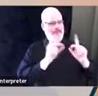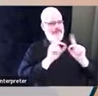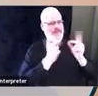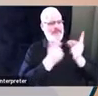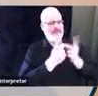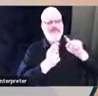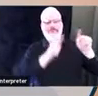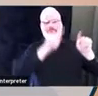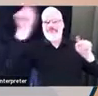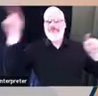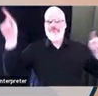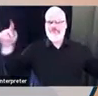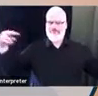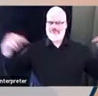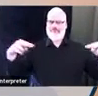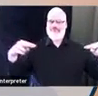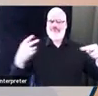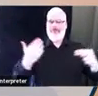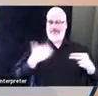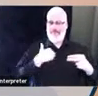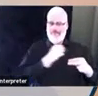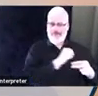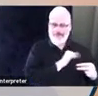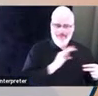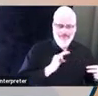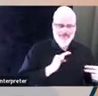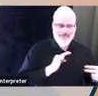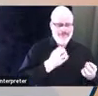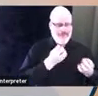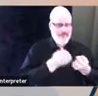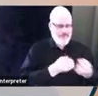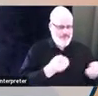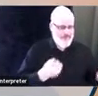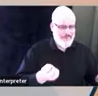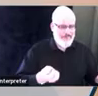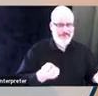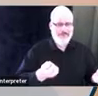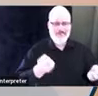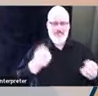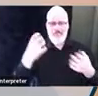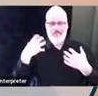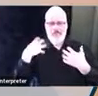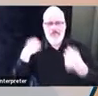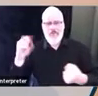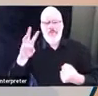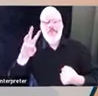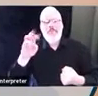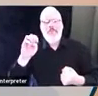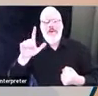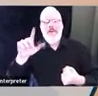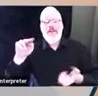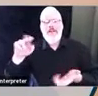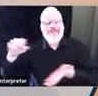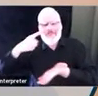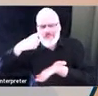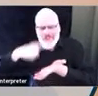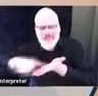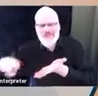can handle health and wellness for our folks. We are constantly getting requests from other departments,